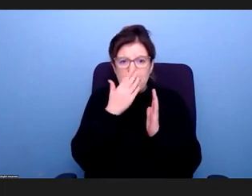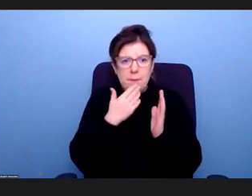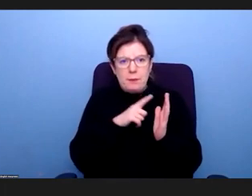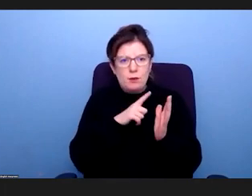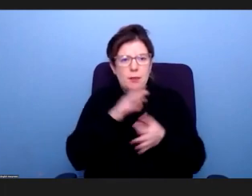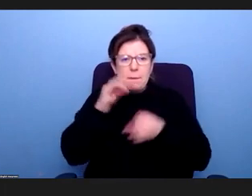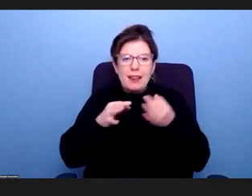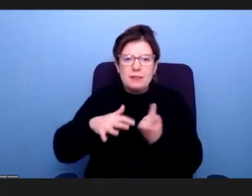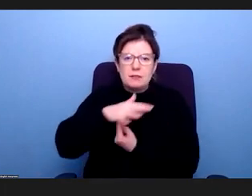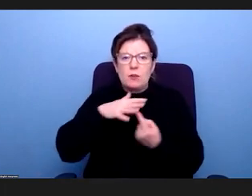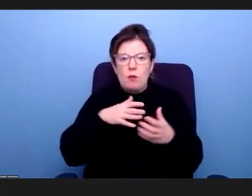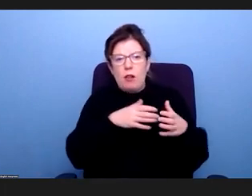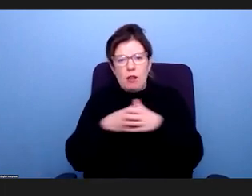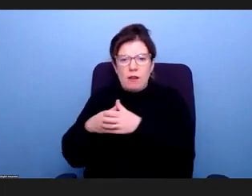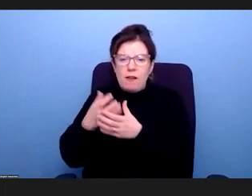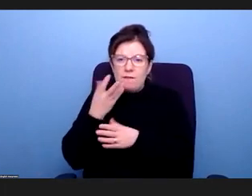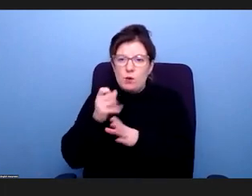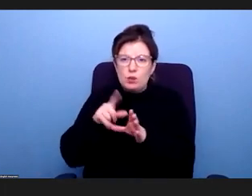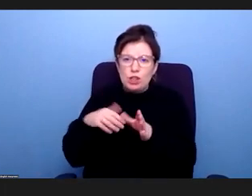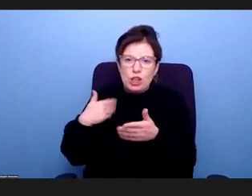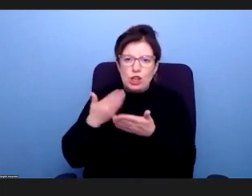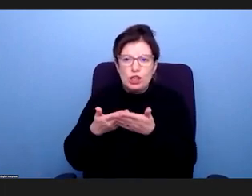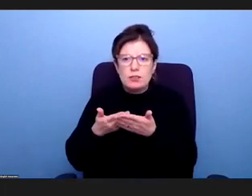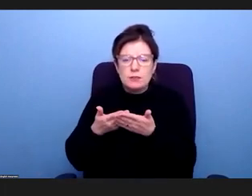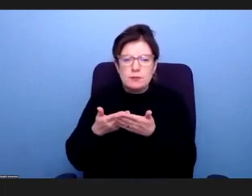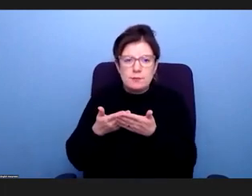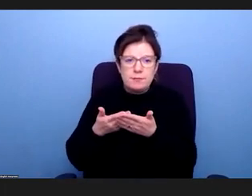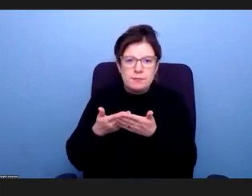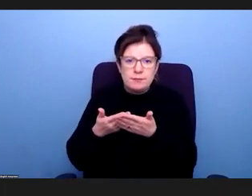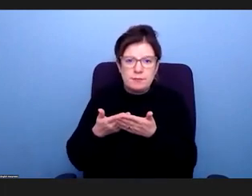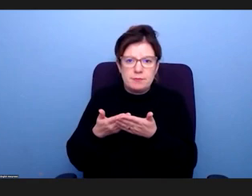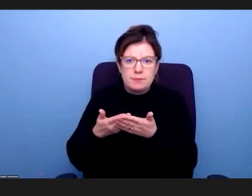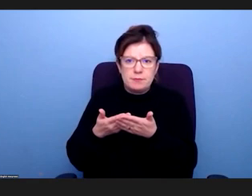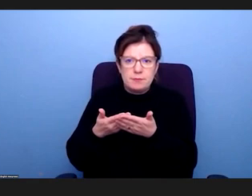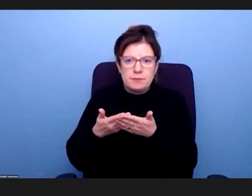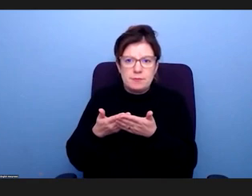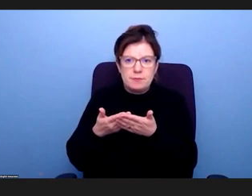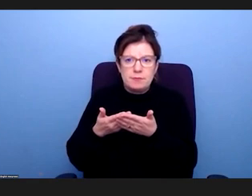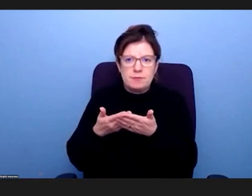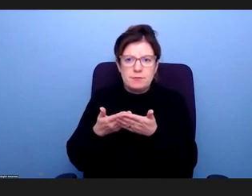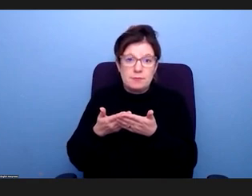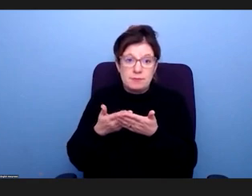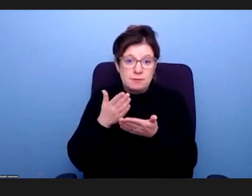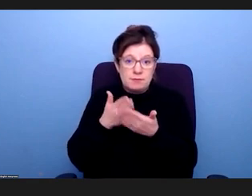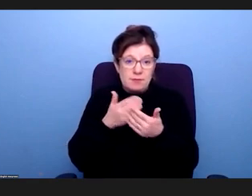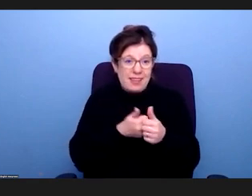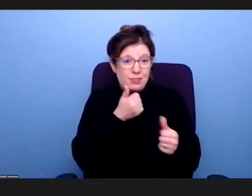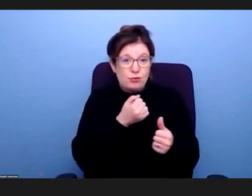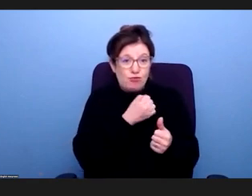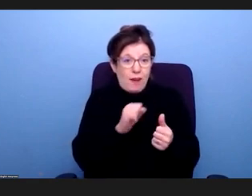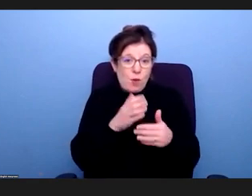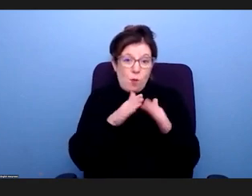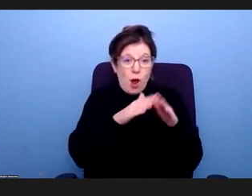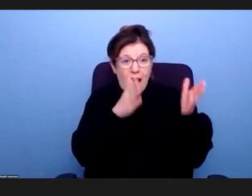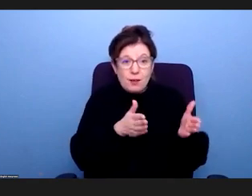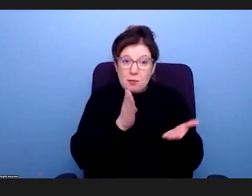values of the last 40 years, especially the old 40 years. Yeah, probably going back to the industrial revolution workhouses, but certainly